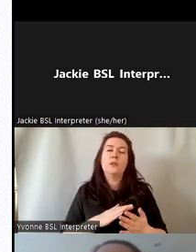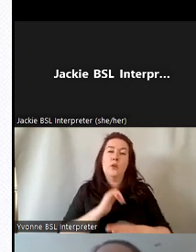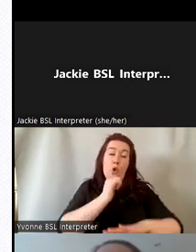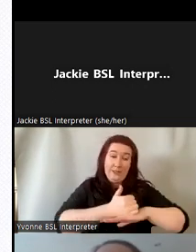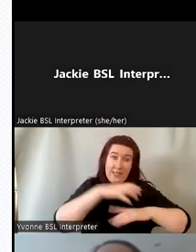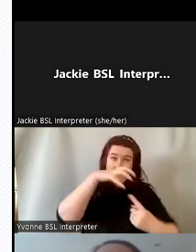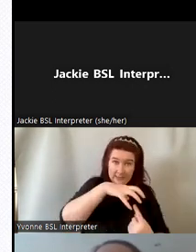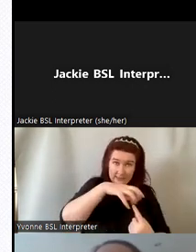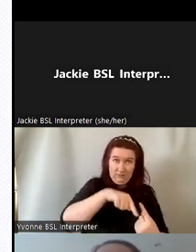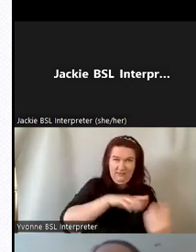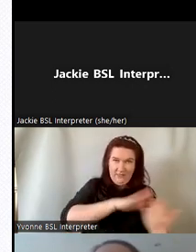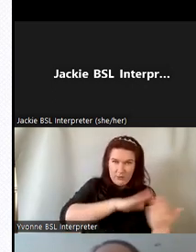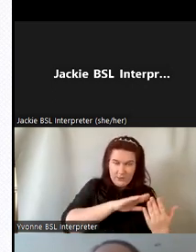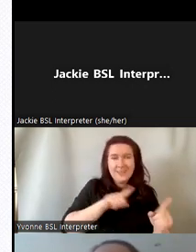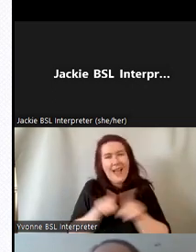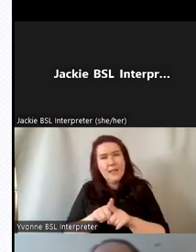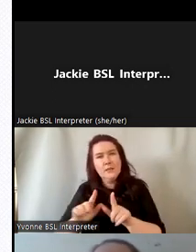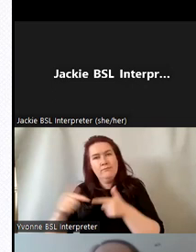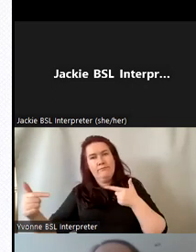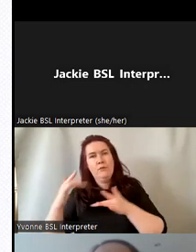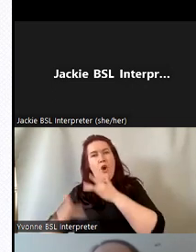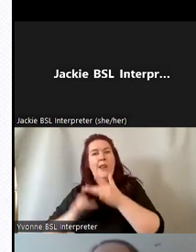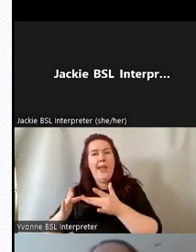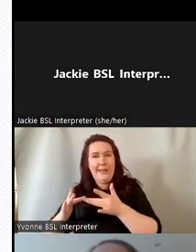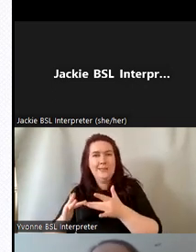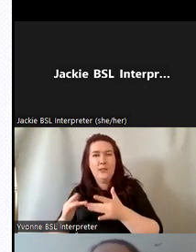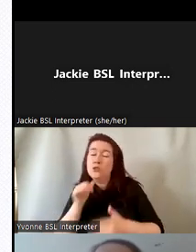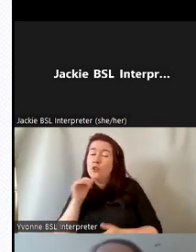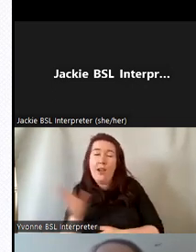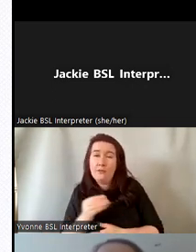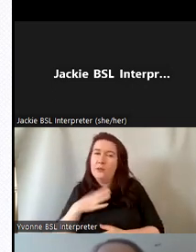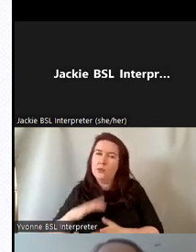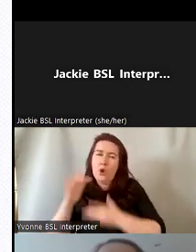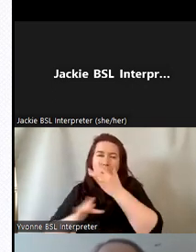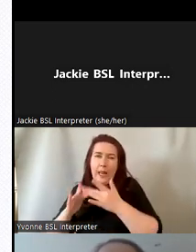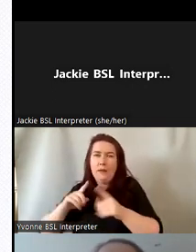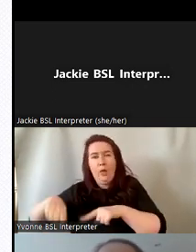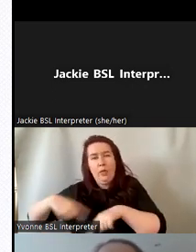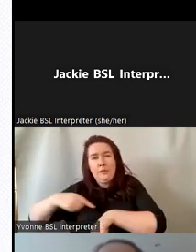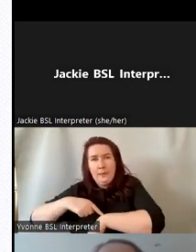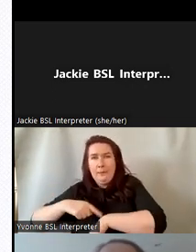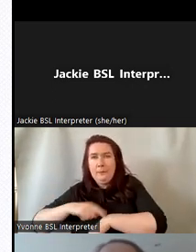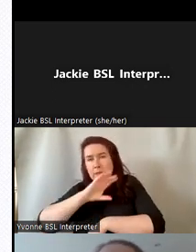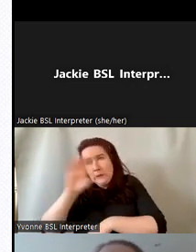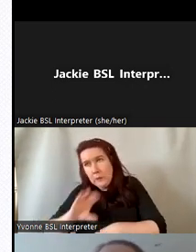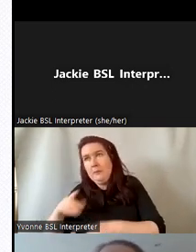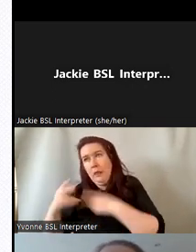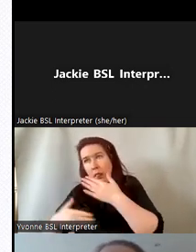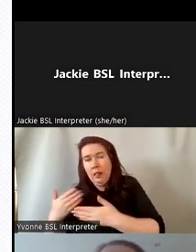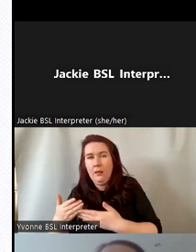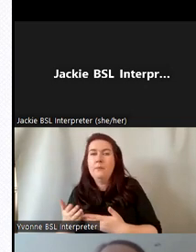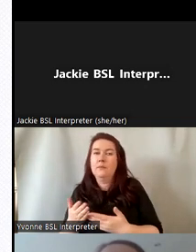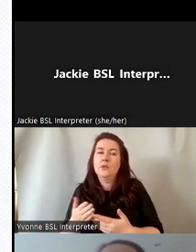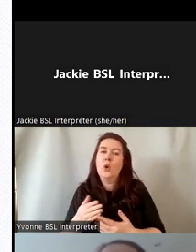online um activity because not everybody wants to be online all the time and despite the digital